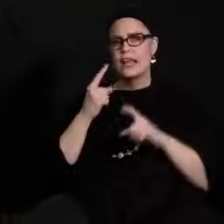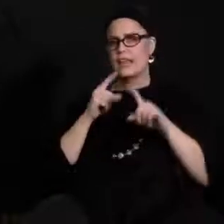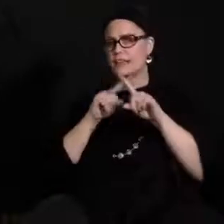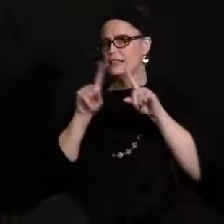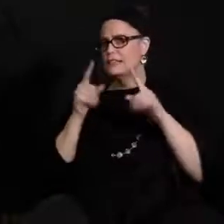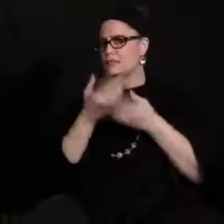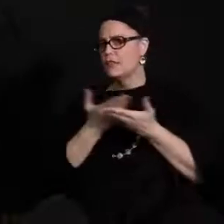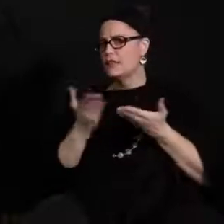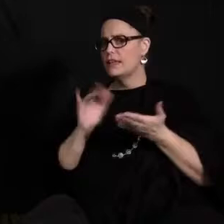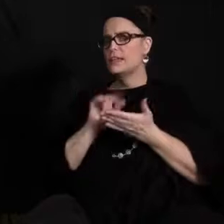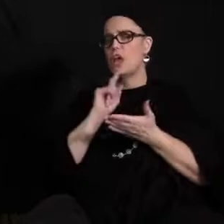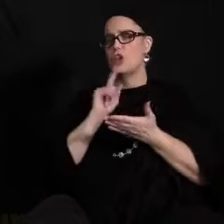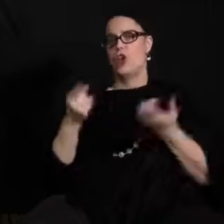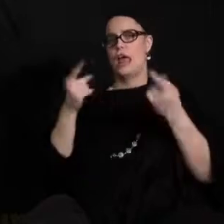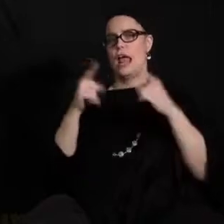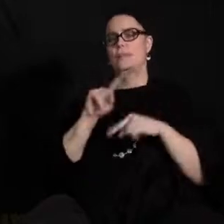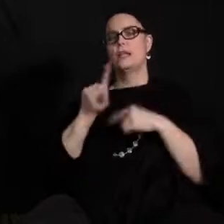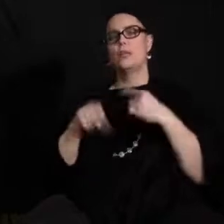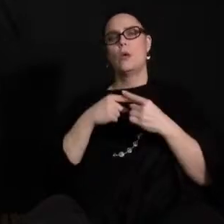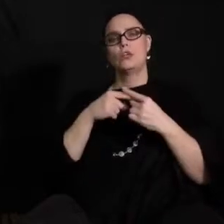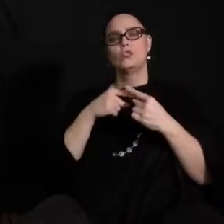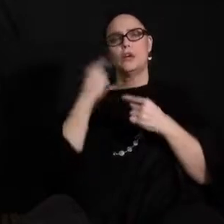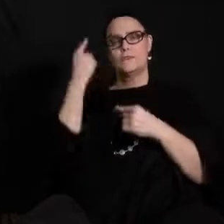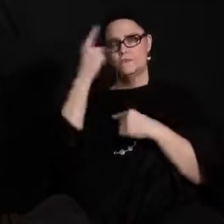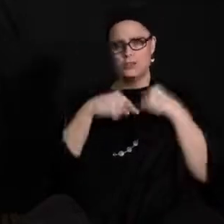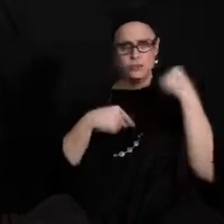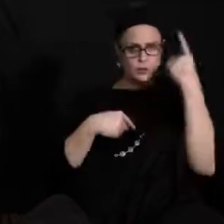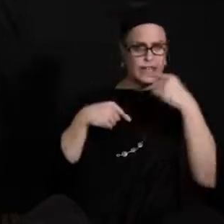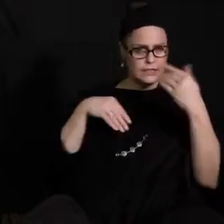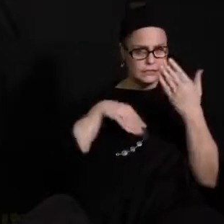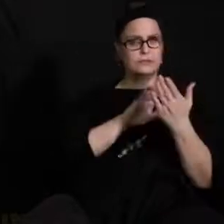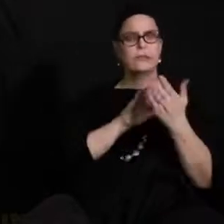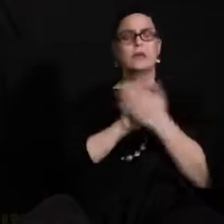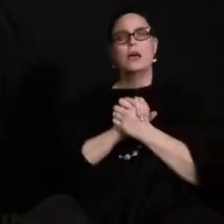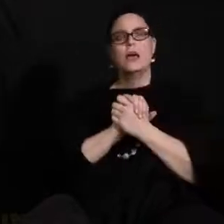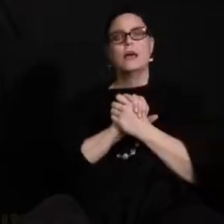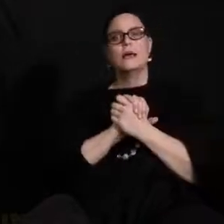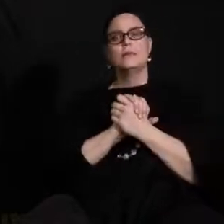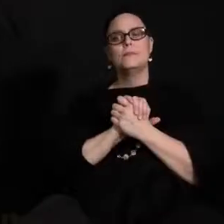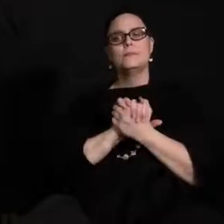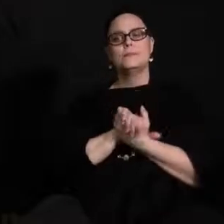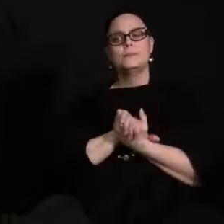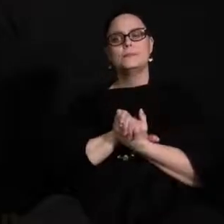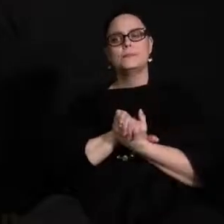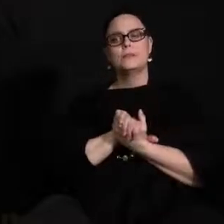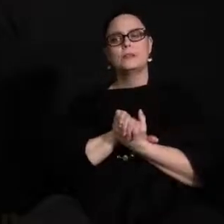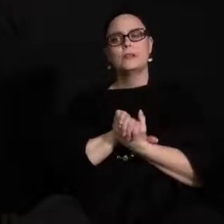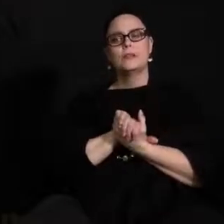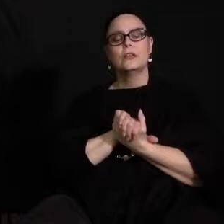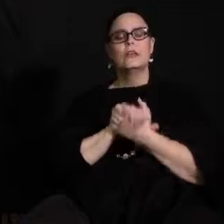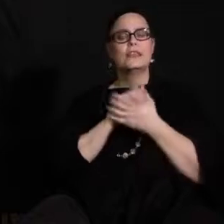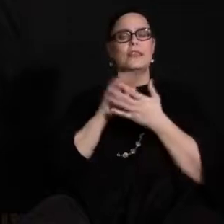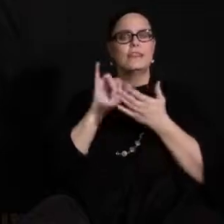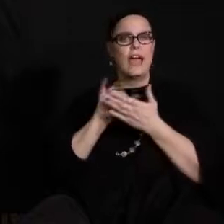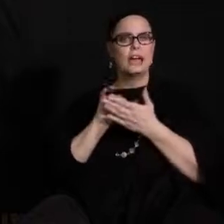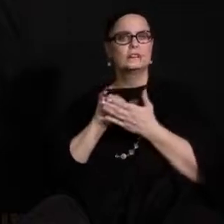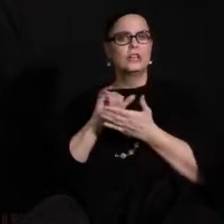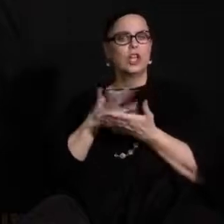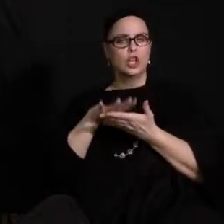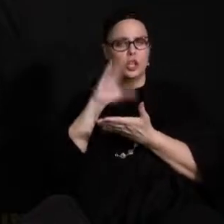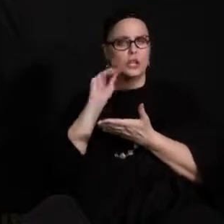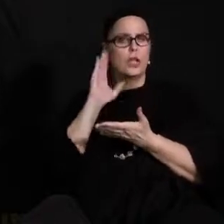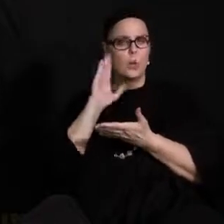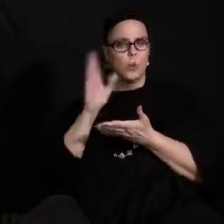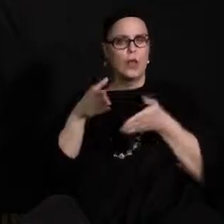things that happen when when you're face to face. Blended learning allows for the for the best of each